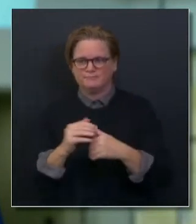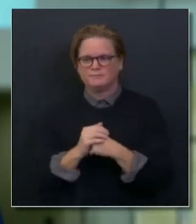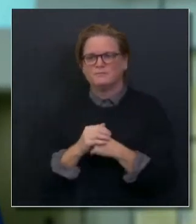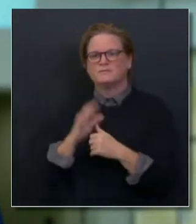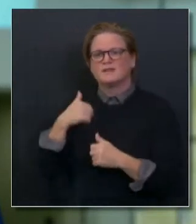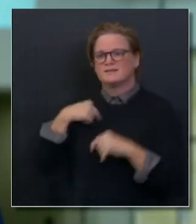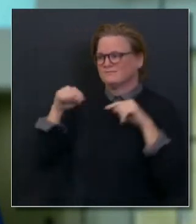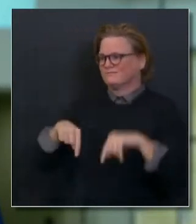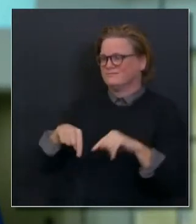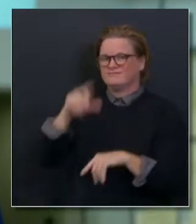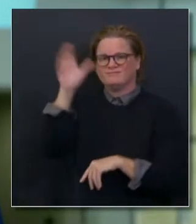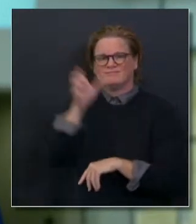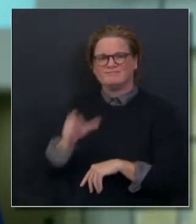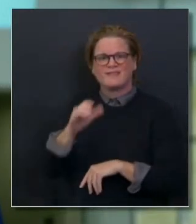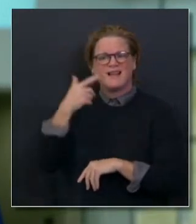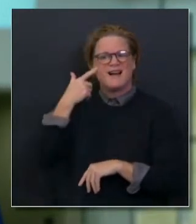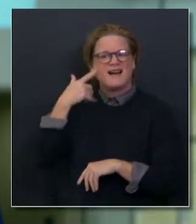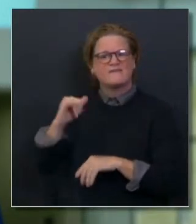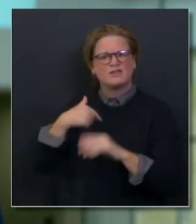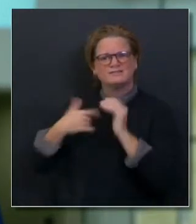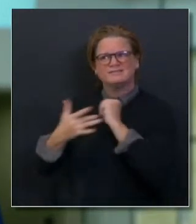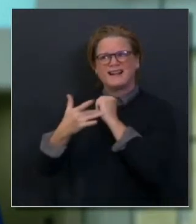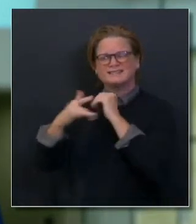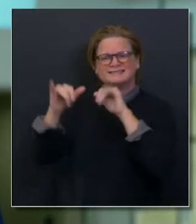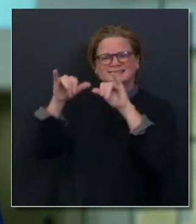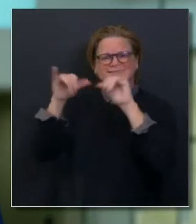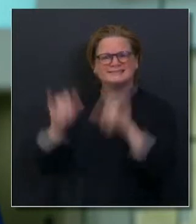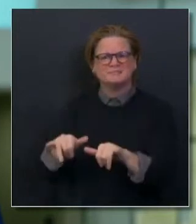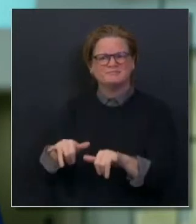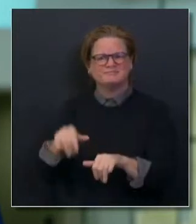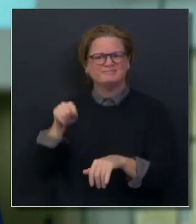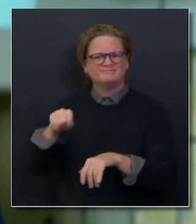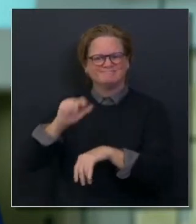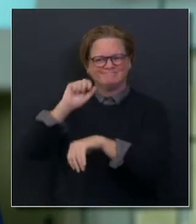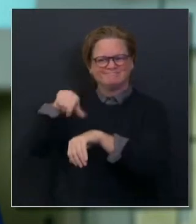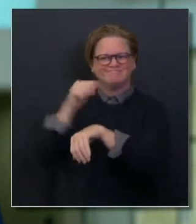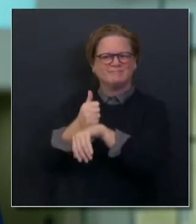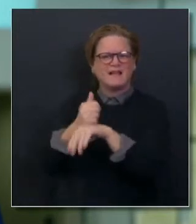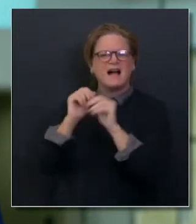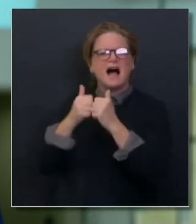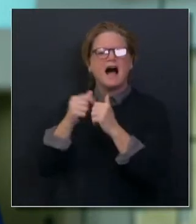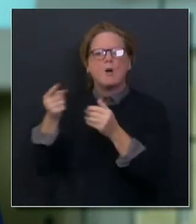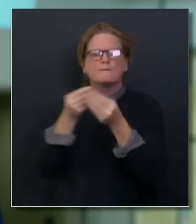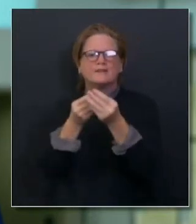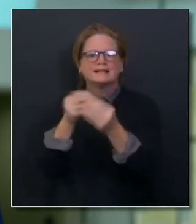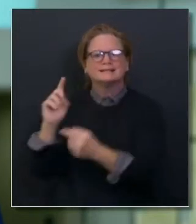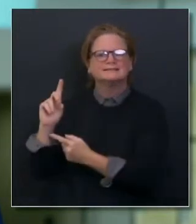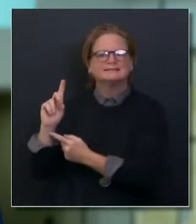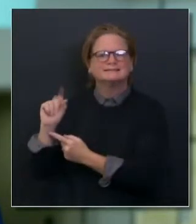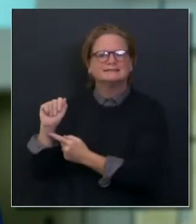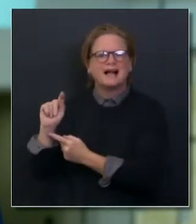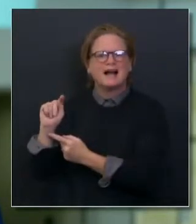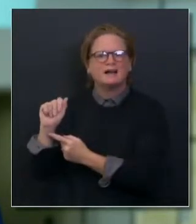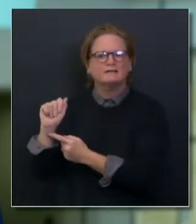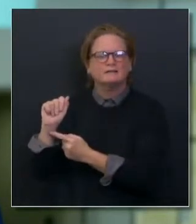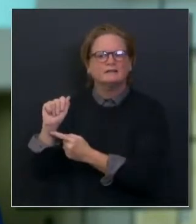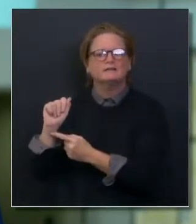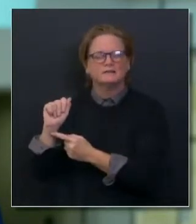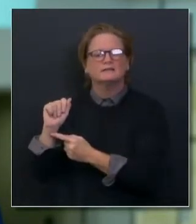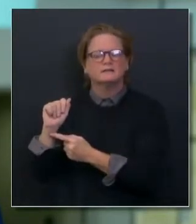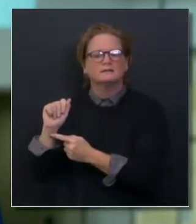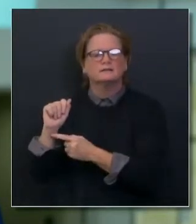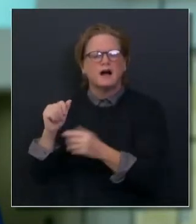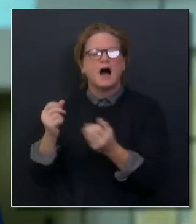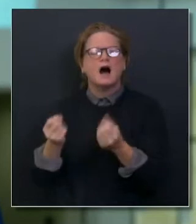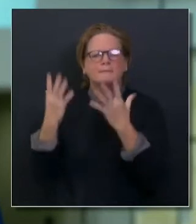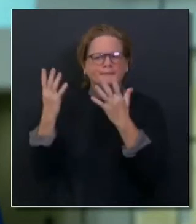another tool, not just to understand how many doses have been administered, track when that second dose will come, but also understand which settings